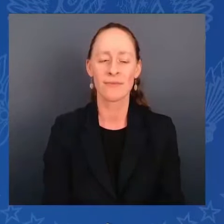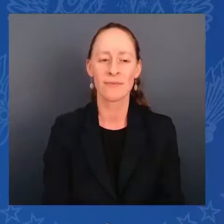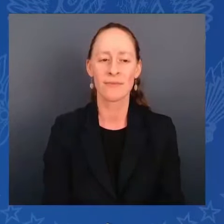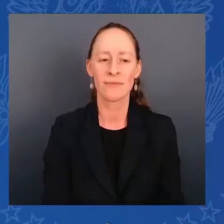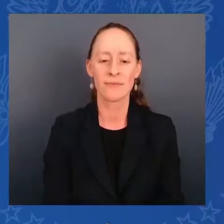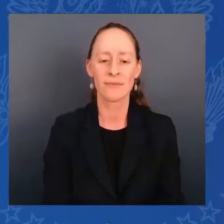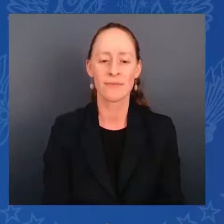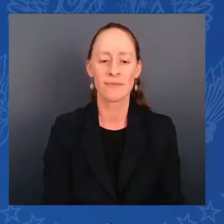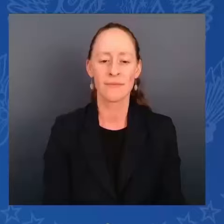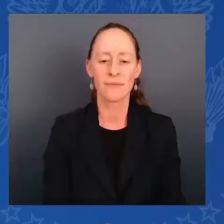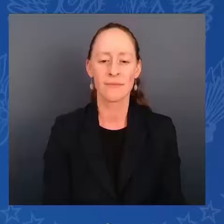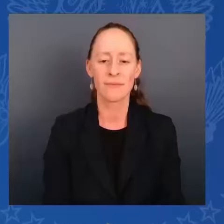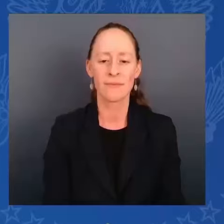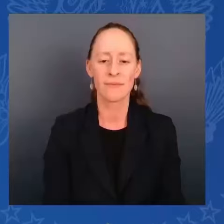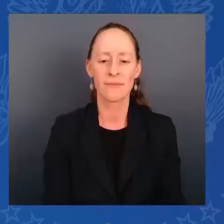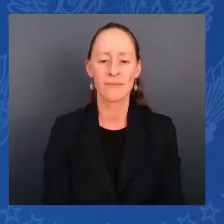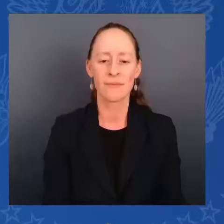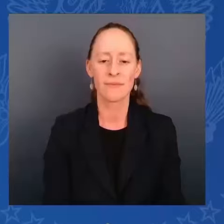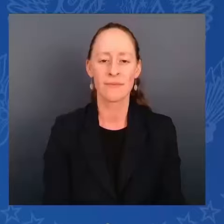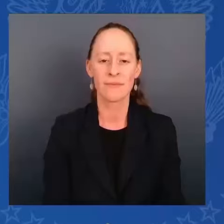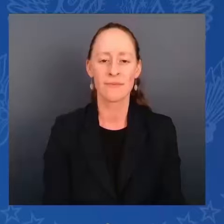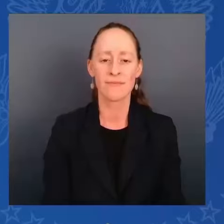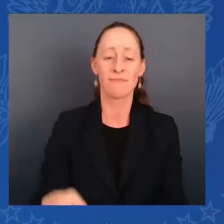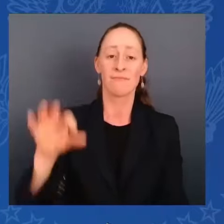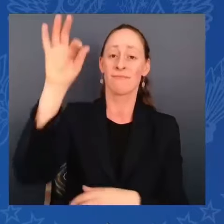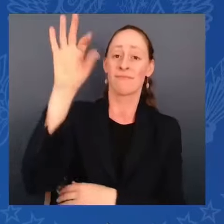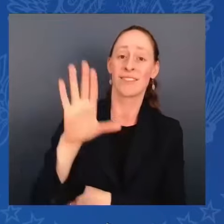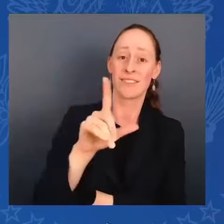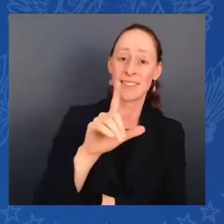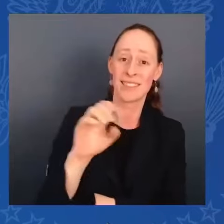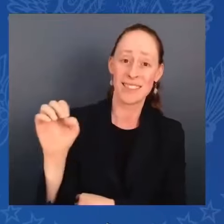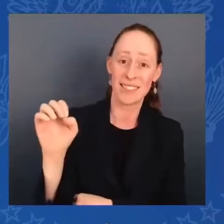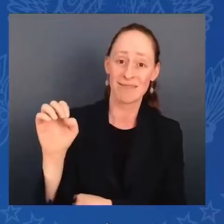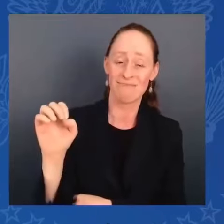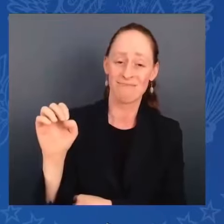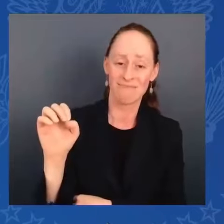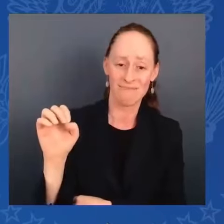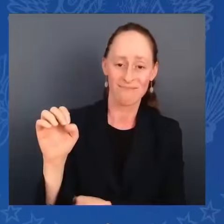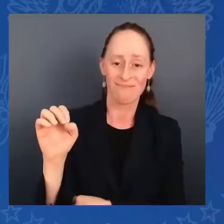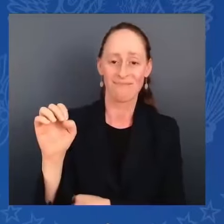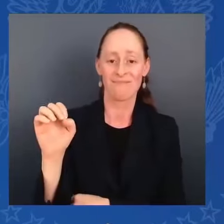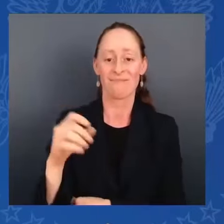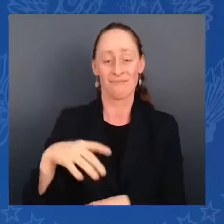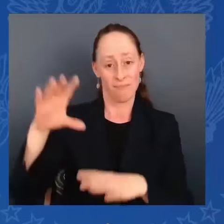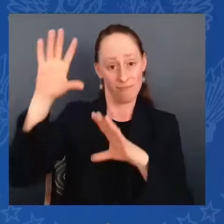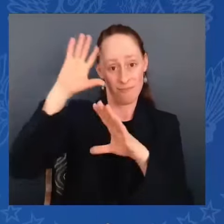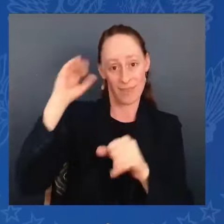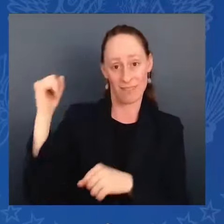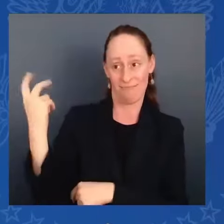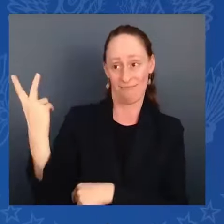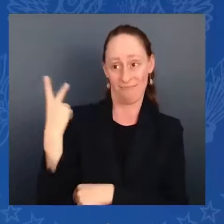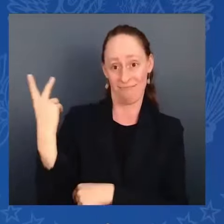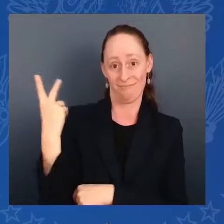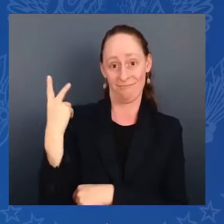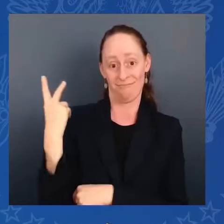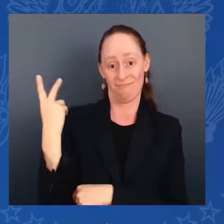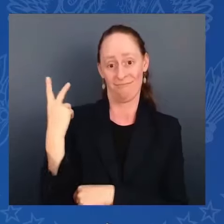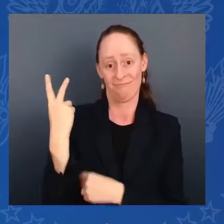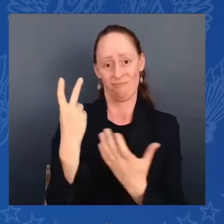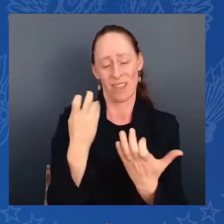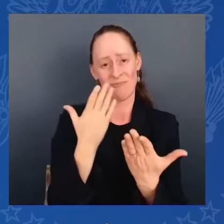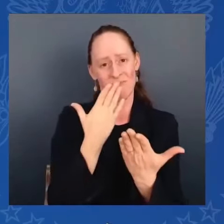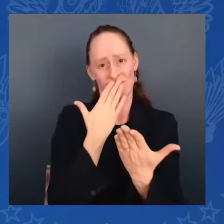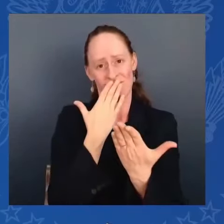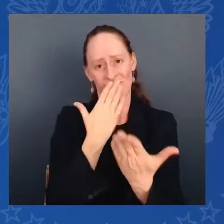Reverend Lee, the President and I are so grateful for your ministry. Thank your love and your support. Rob, thank you for